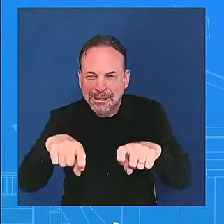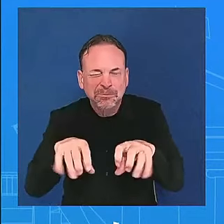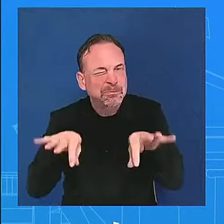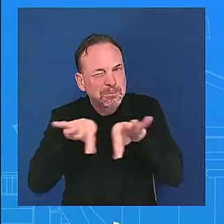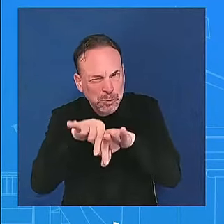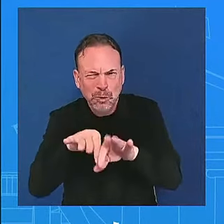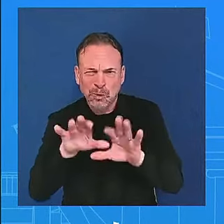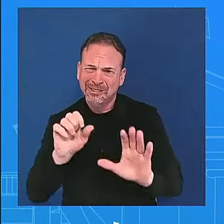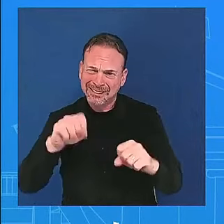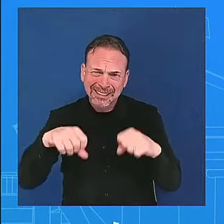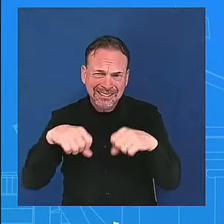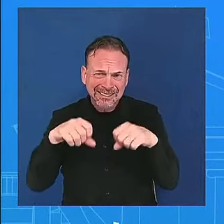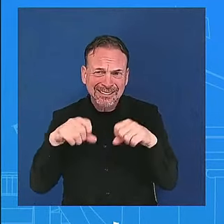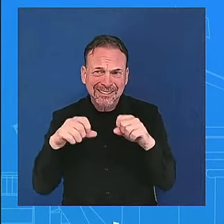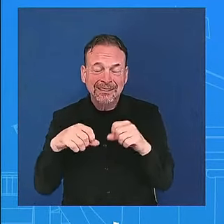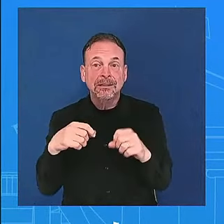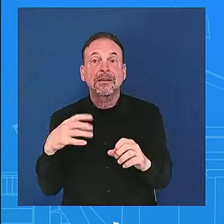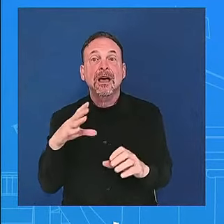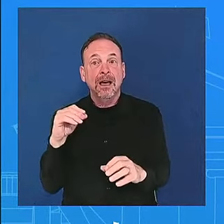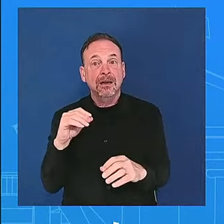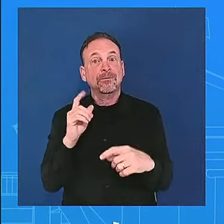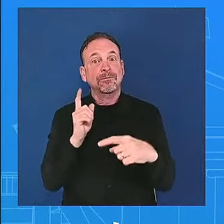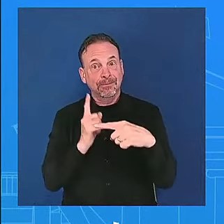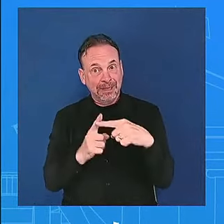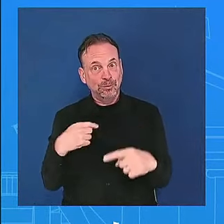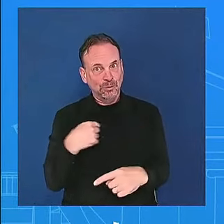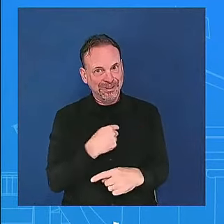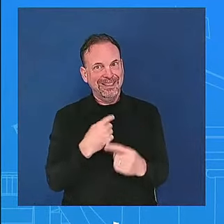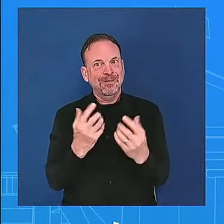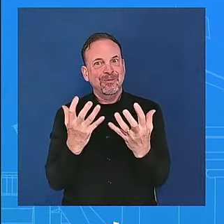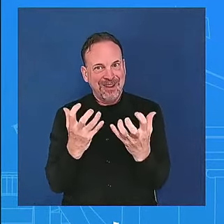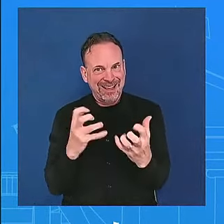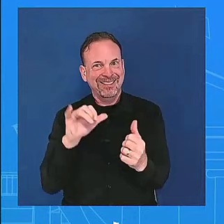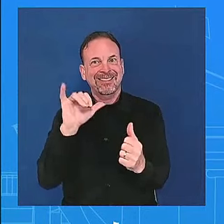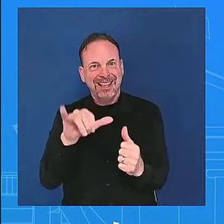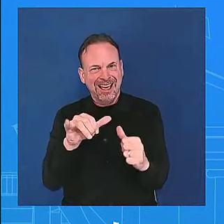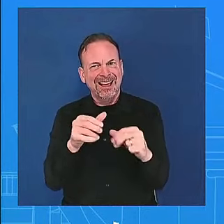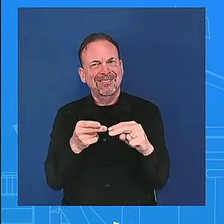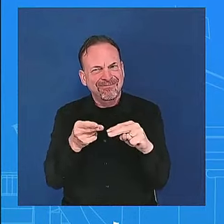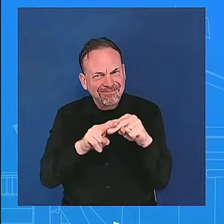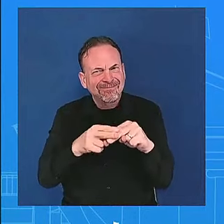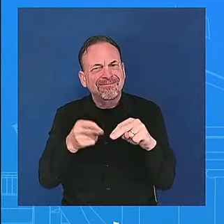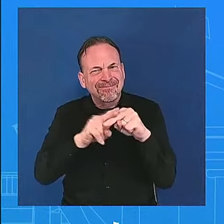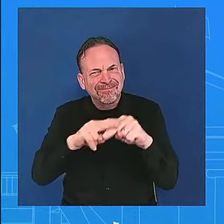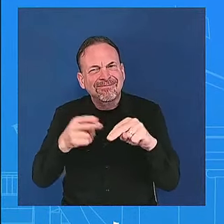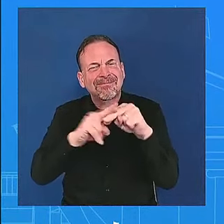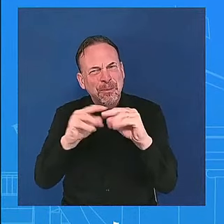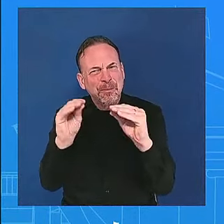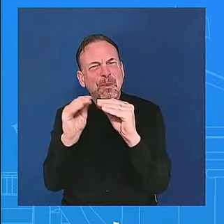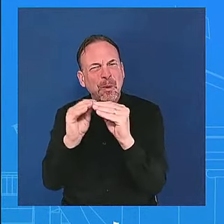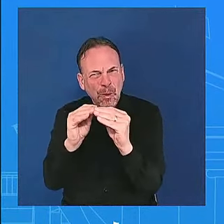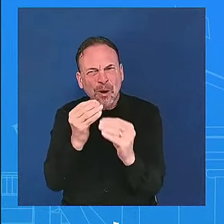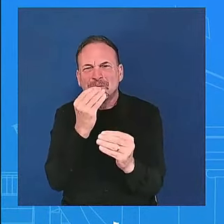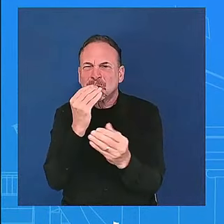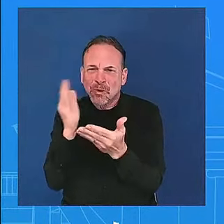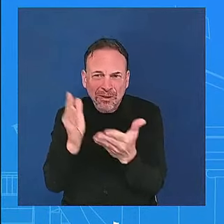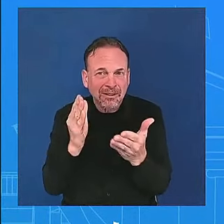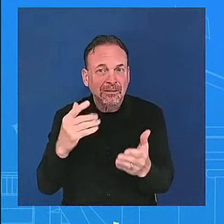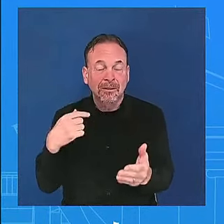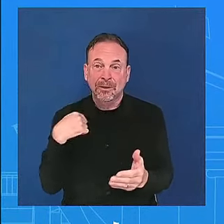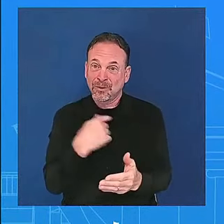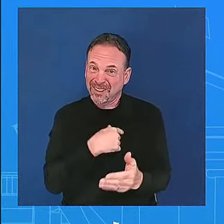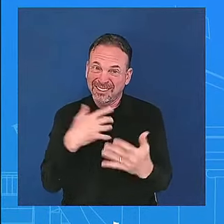an influx of humanitarian aid that's why we've been trying to do this by air by sea by land uh and so